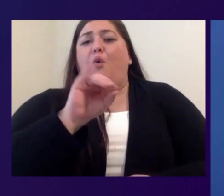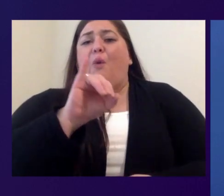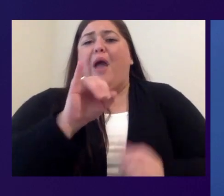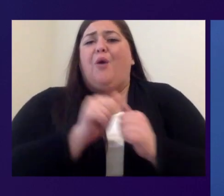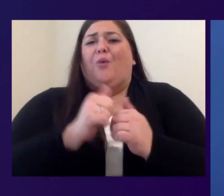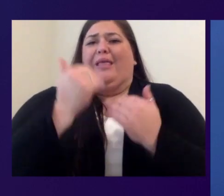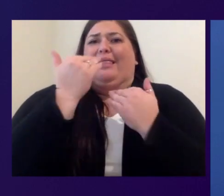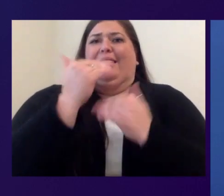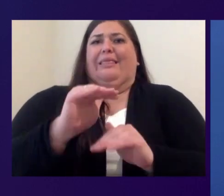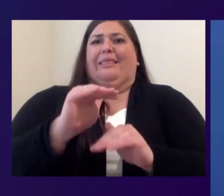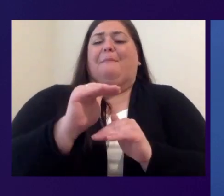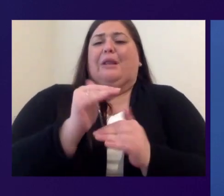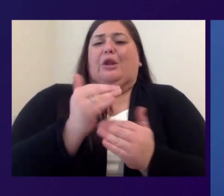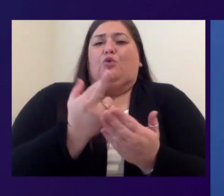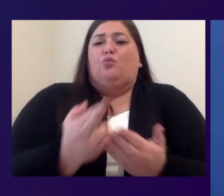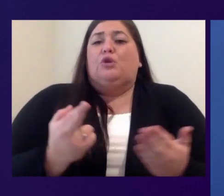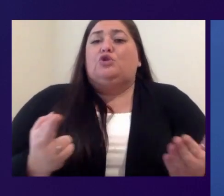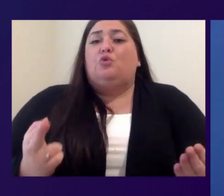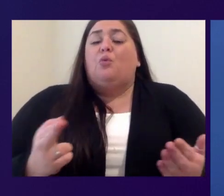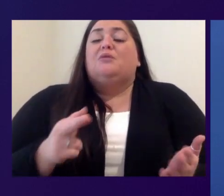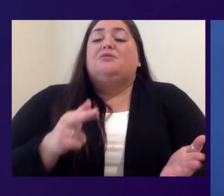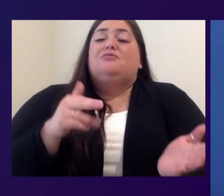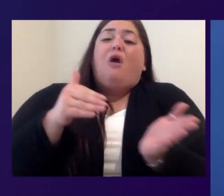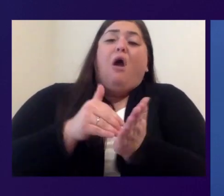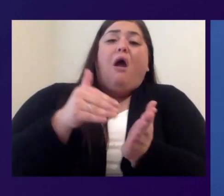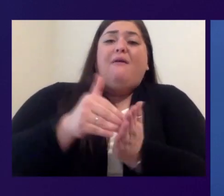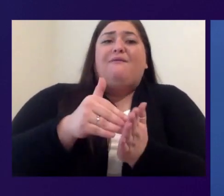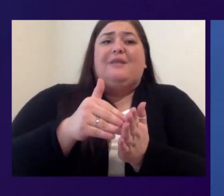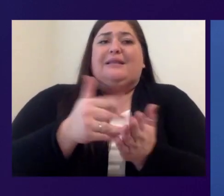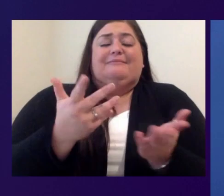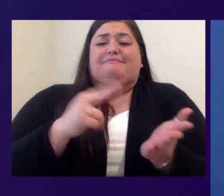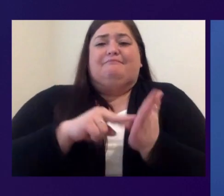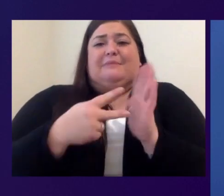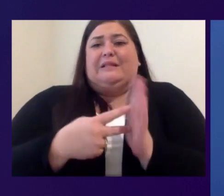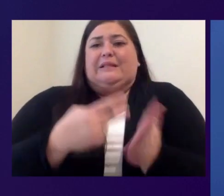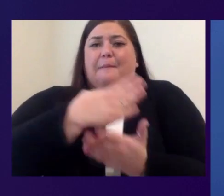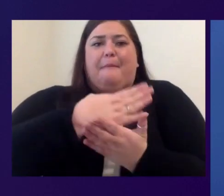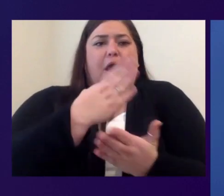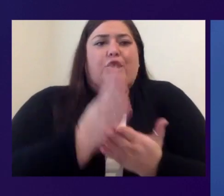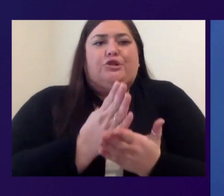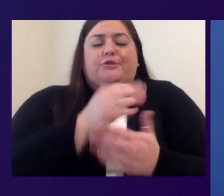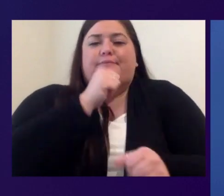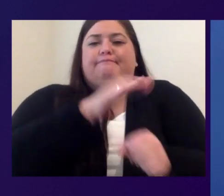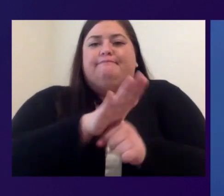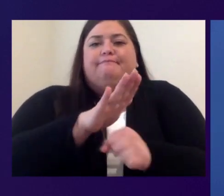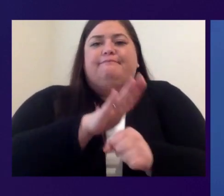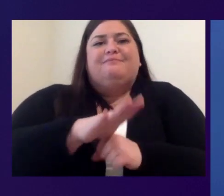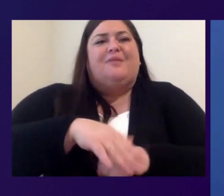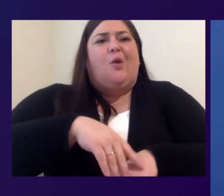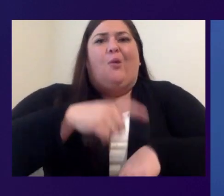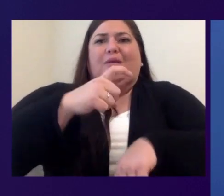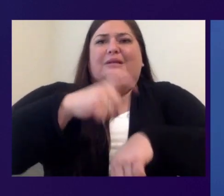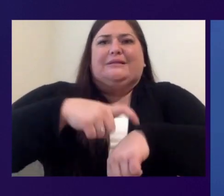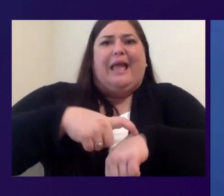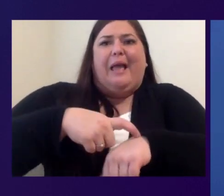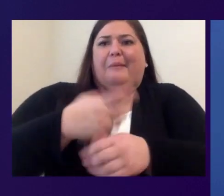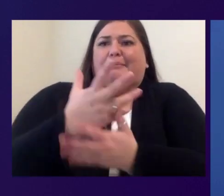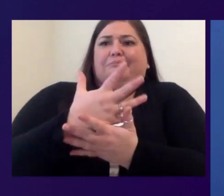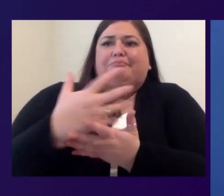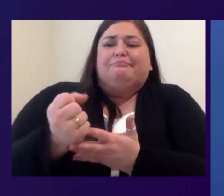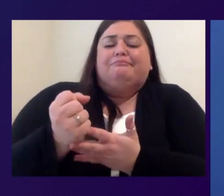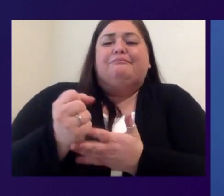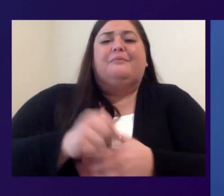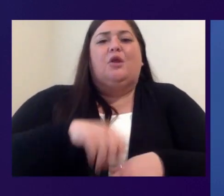their disposal, and often that means that they don't have the time or the budget or the expertise to refactor or